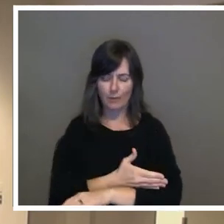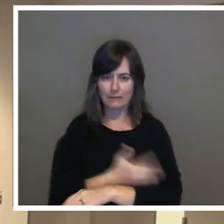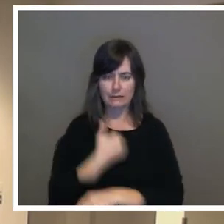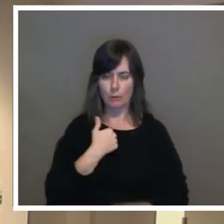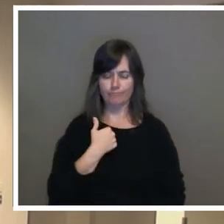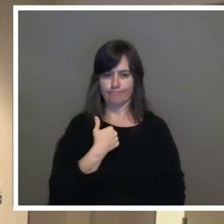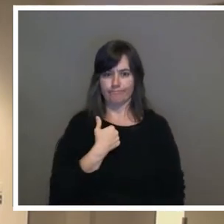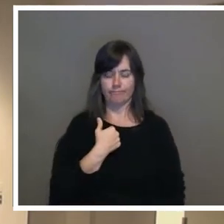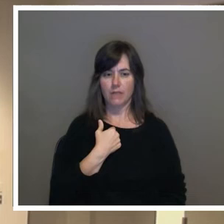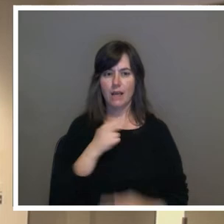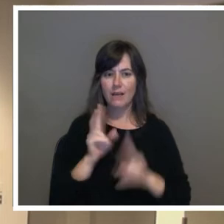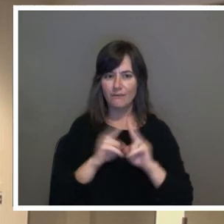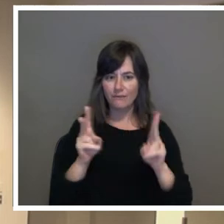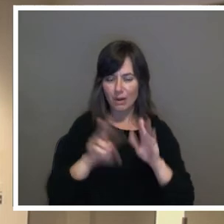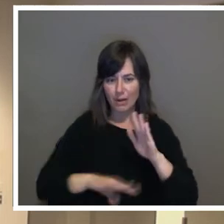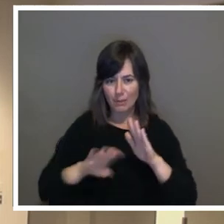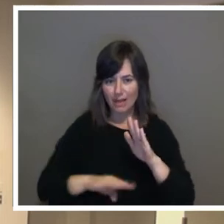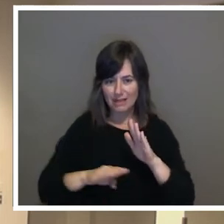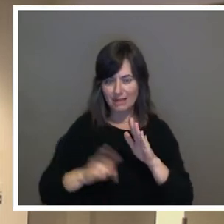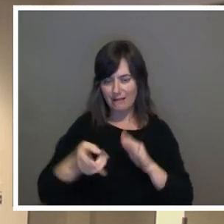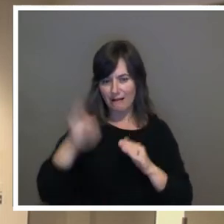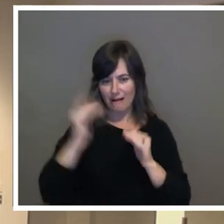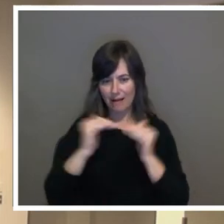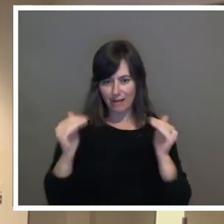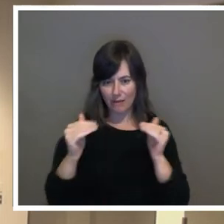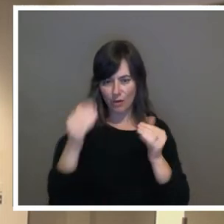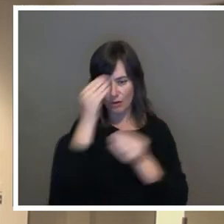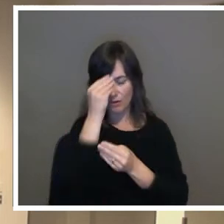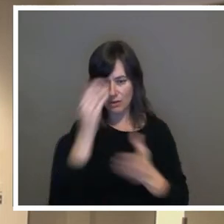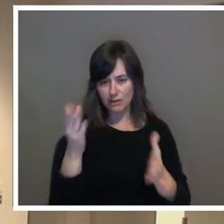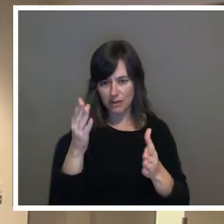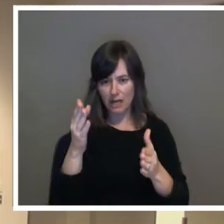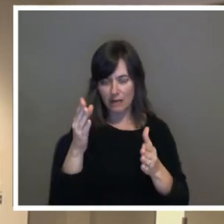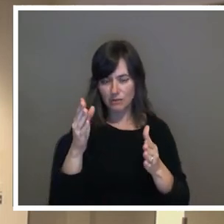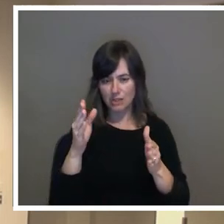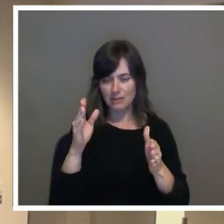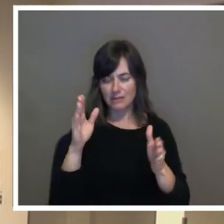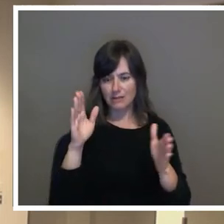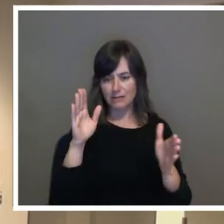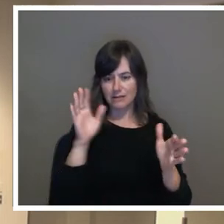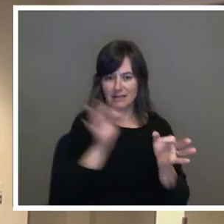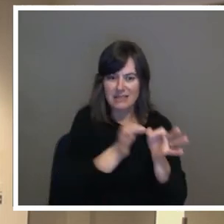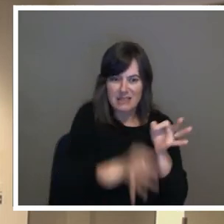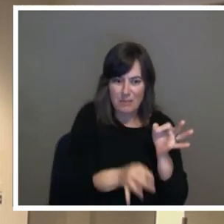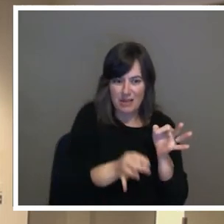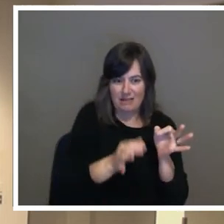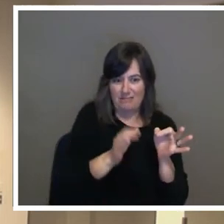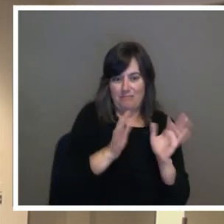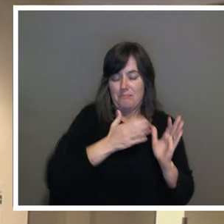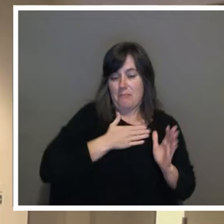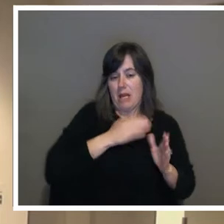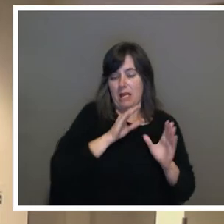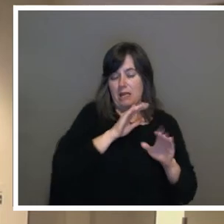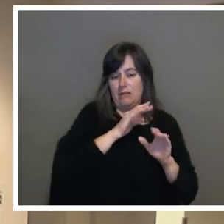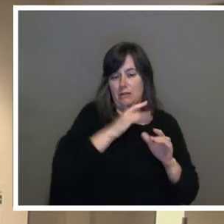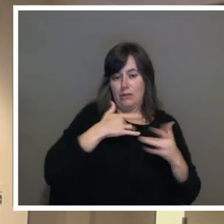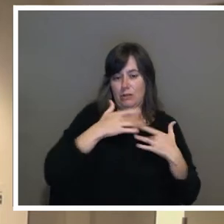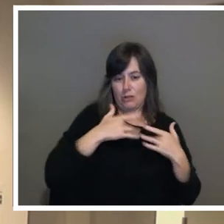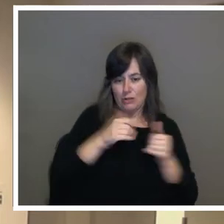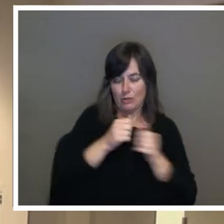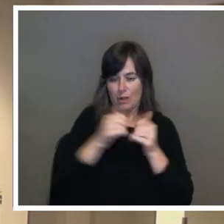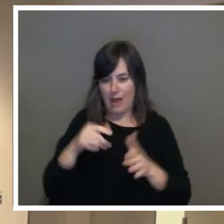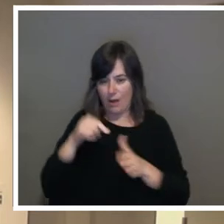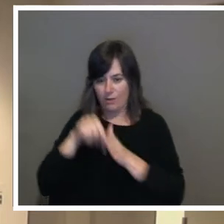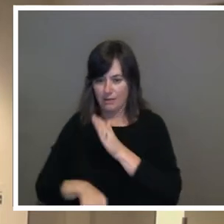this very basic and high level, just dumbing down my concerns without going into those statements, those financial statements.